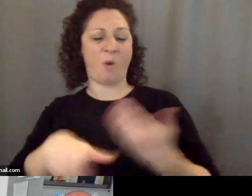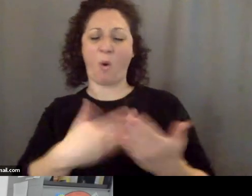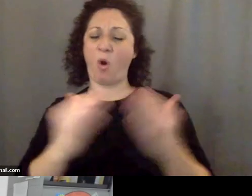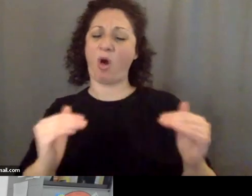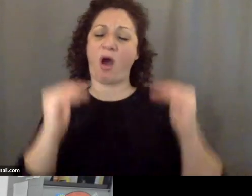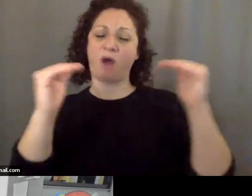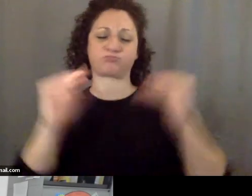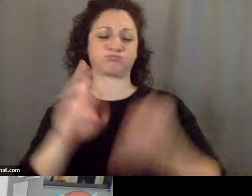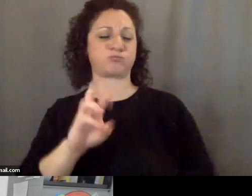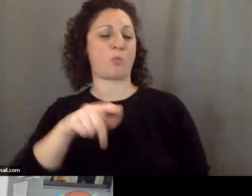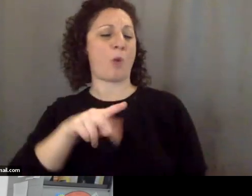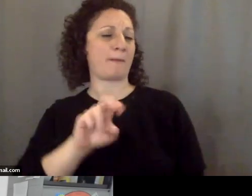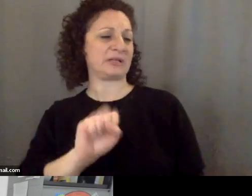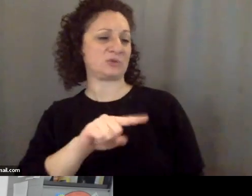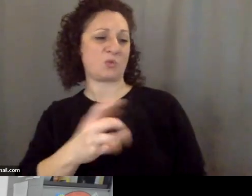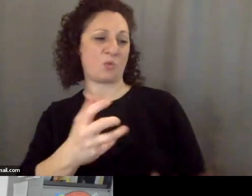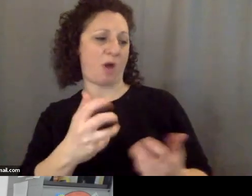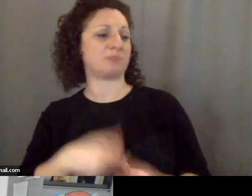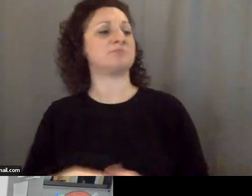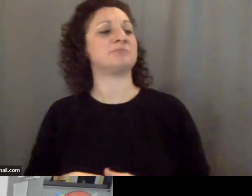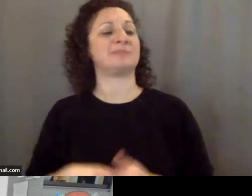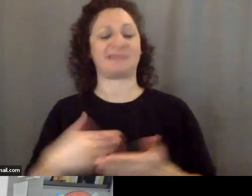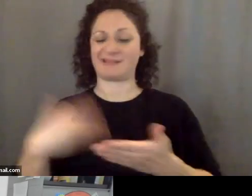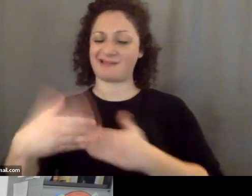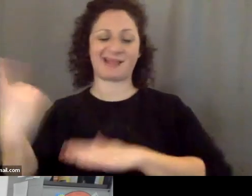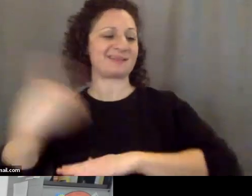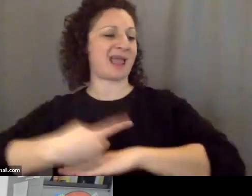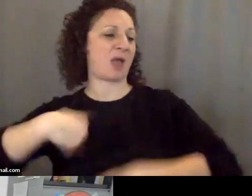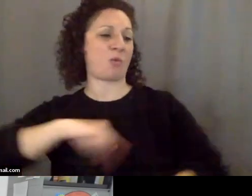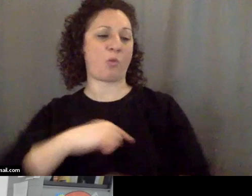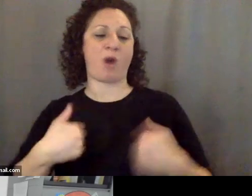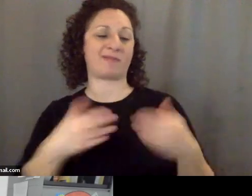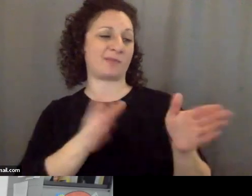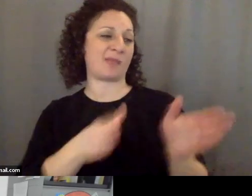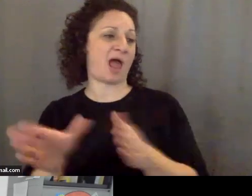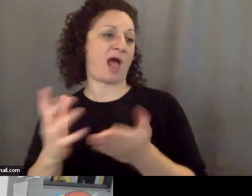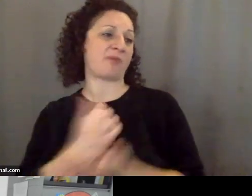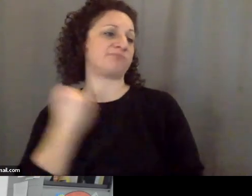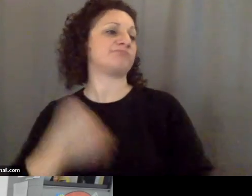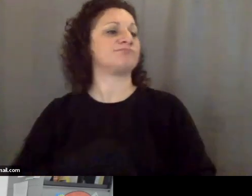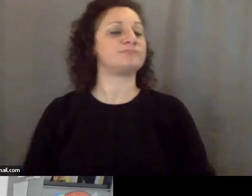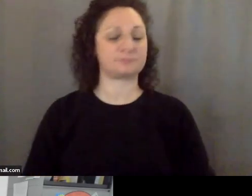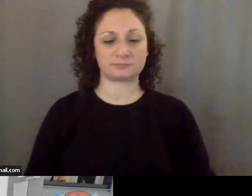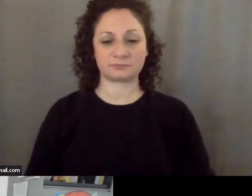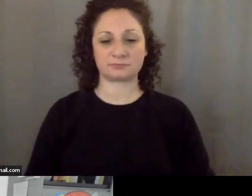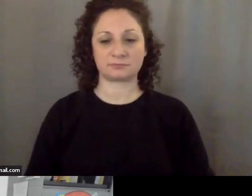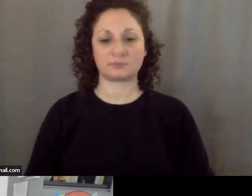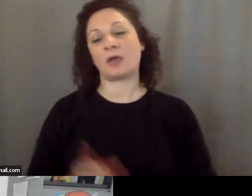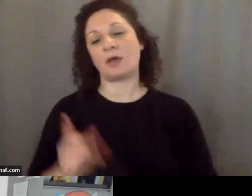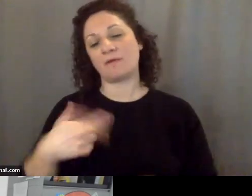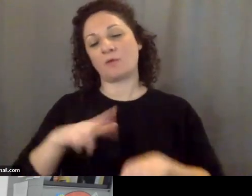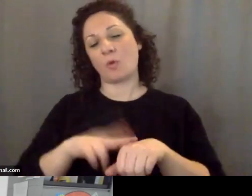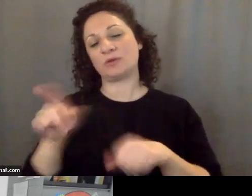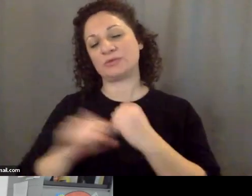plans next day of course he was exaggerating it isn't going to be next day but